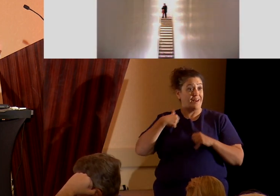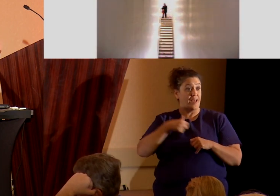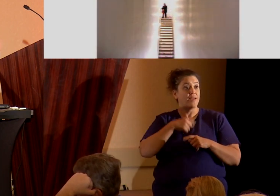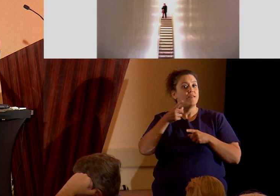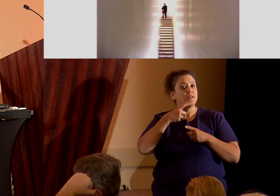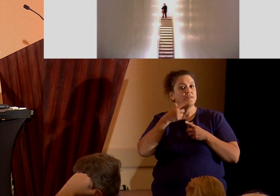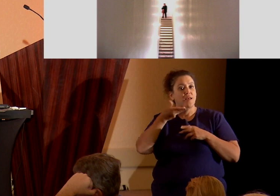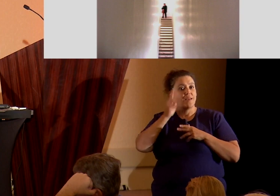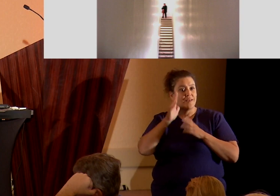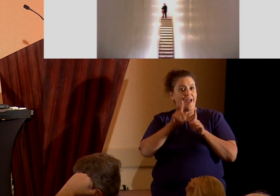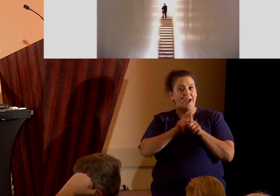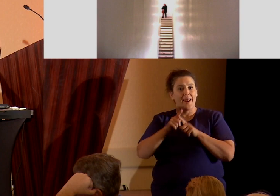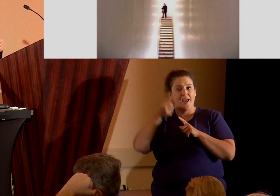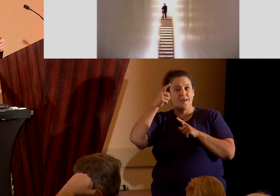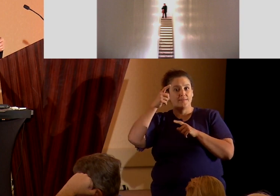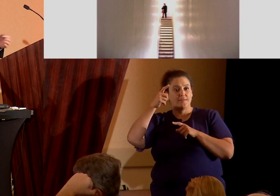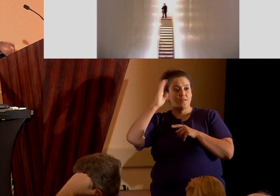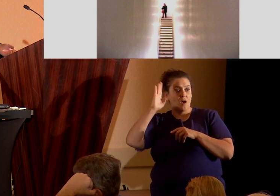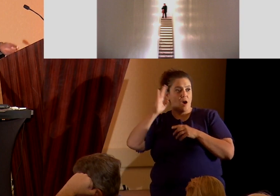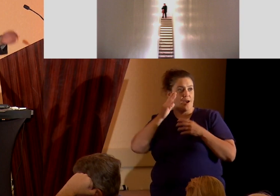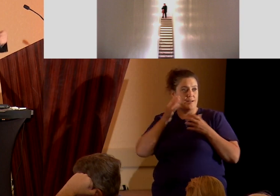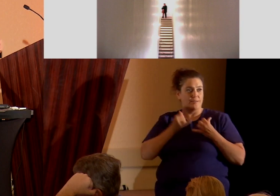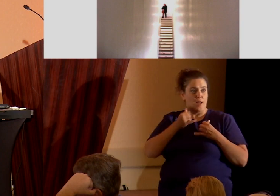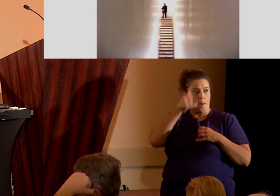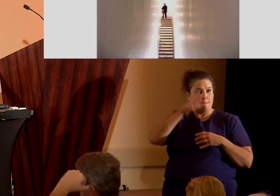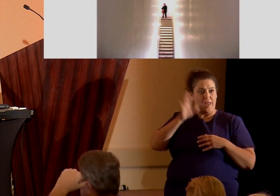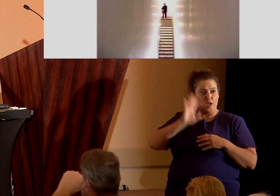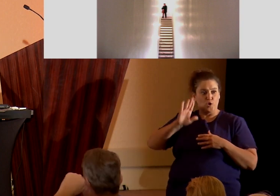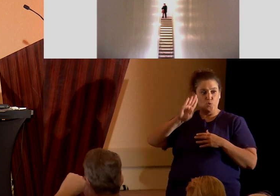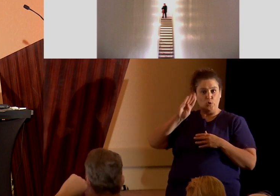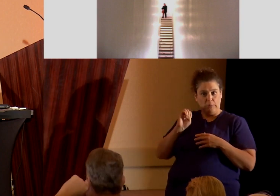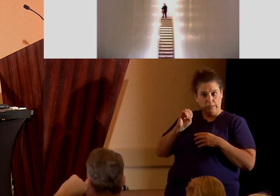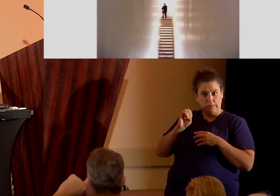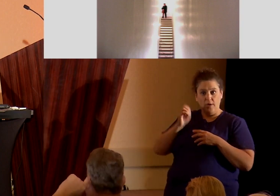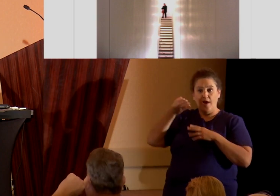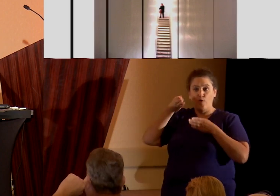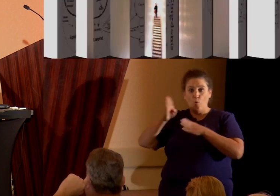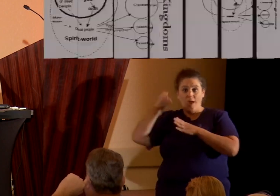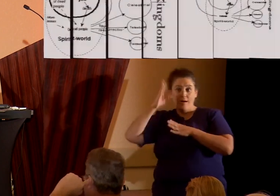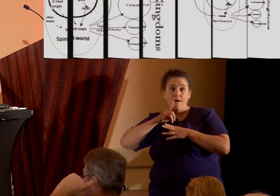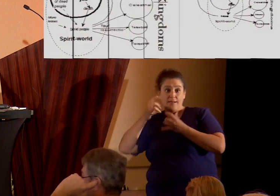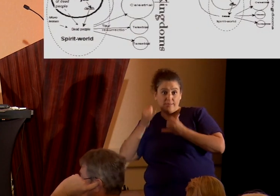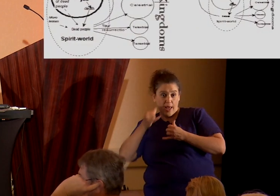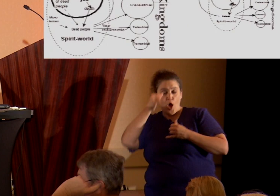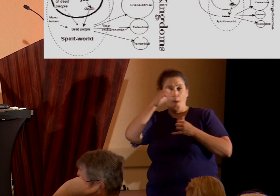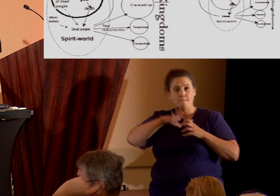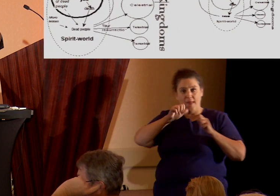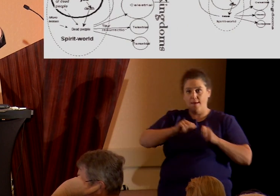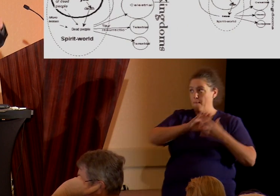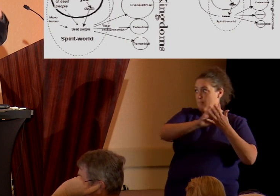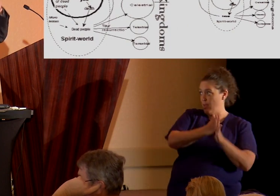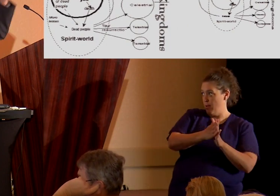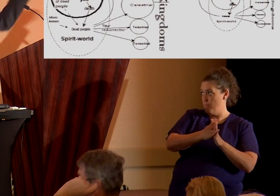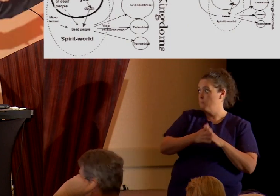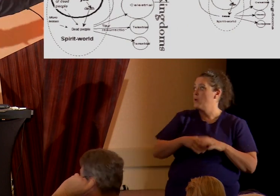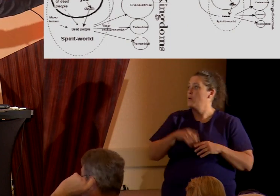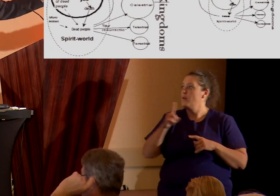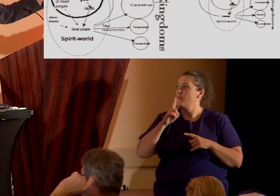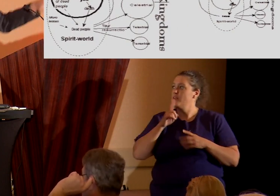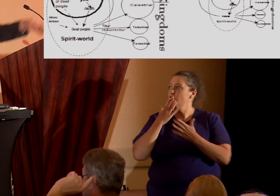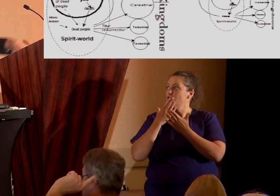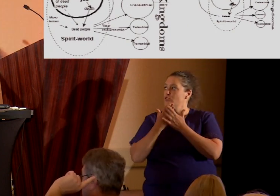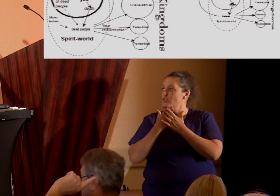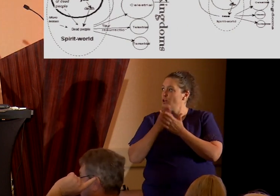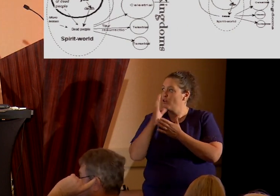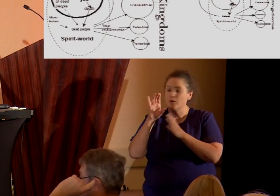God is, man once was, and as God is, man may become. And here's a simple chart, courtesy of Harold Illig, who's right here